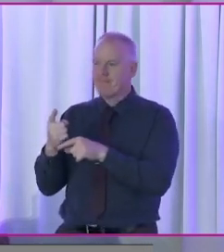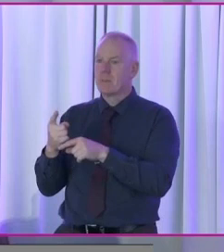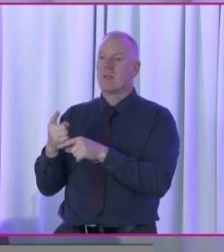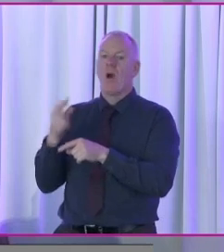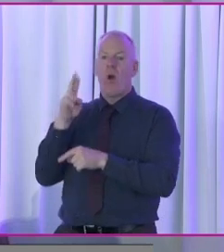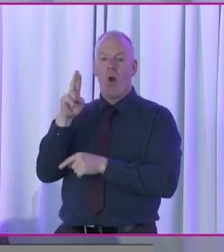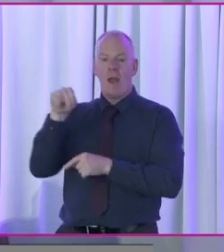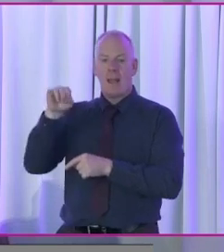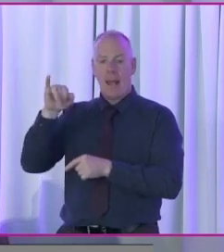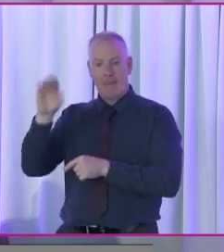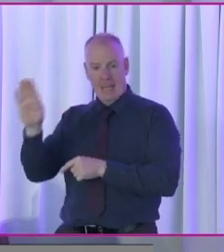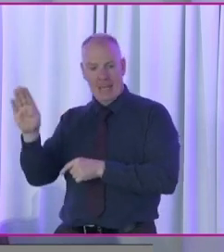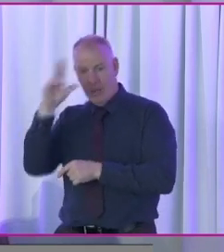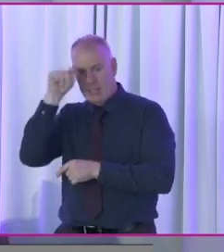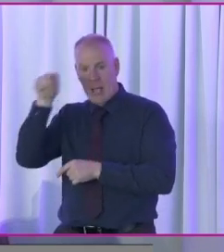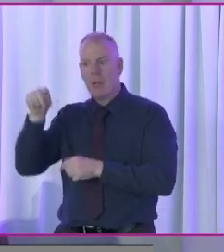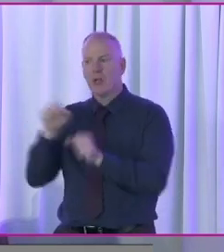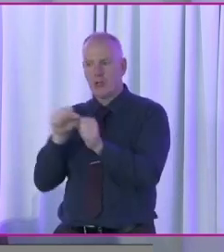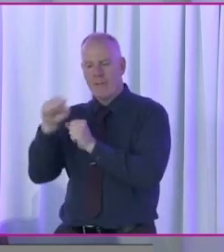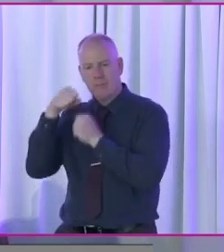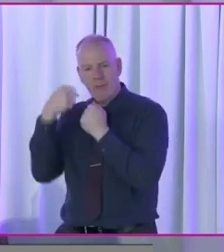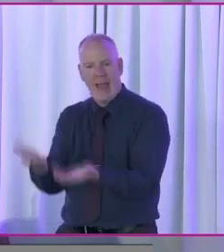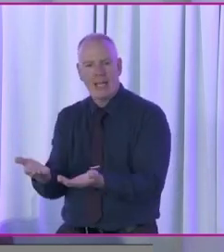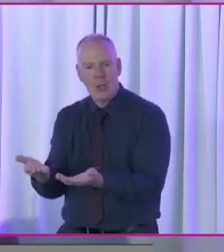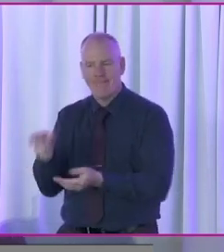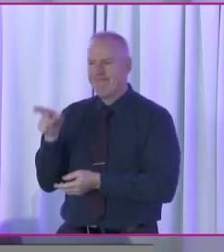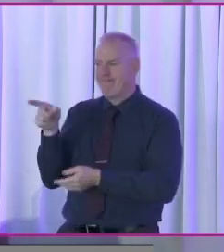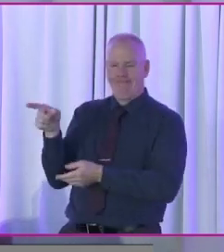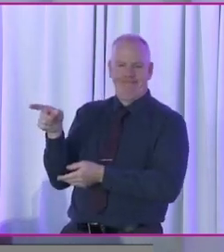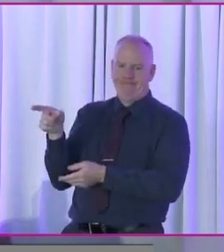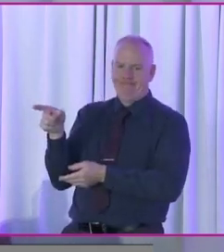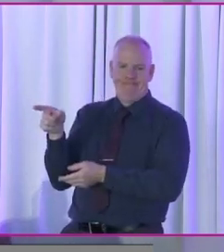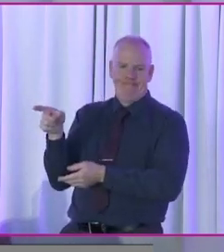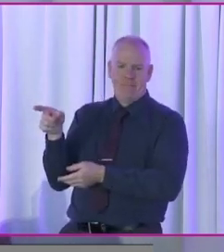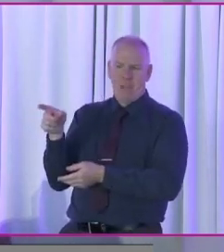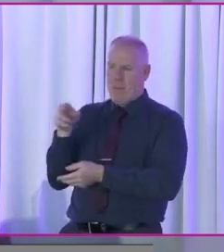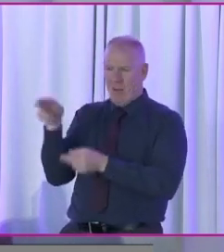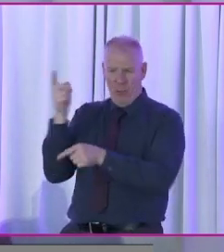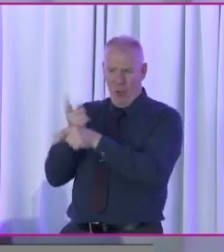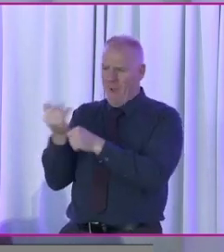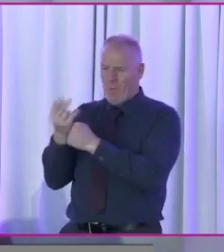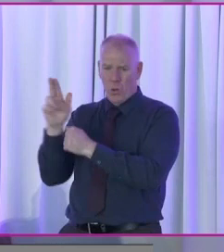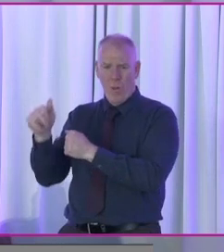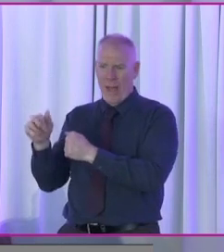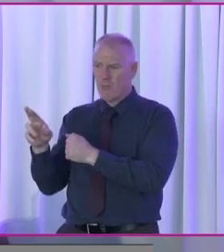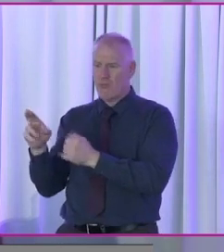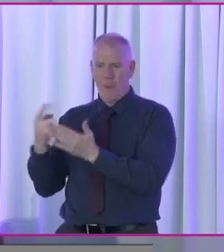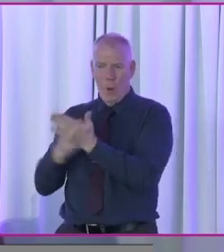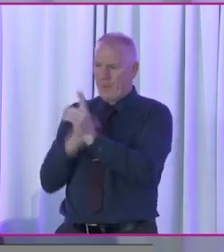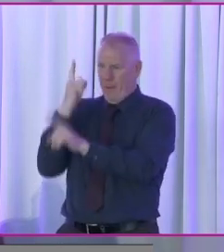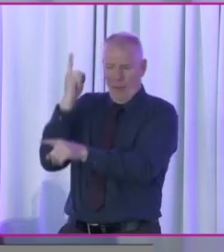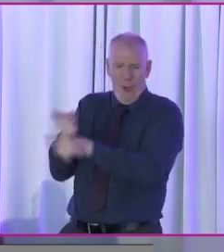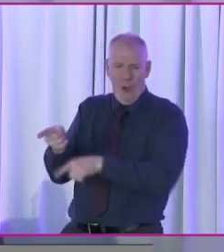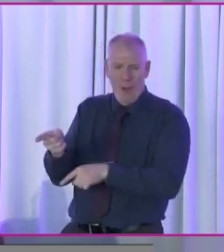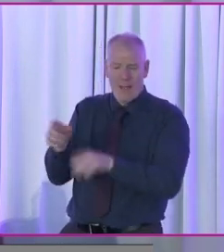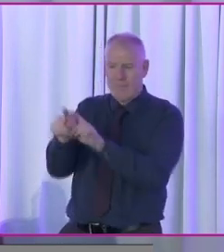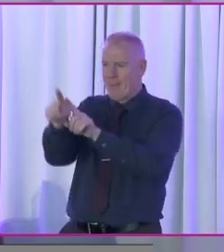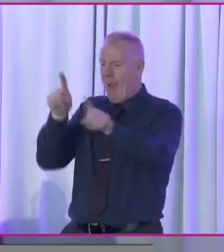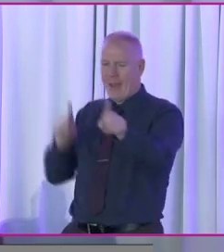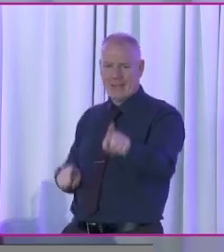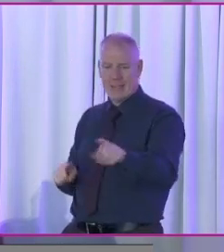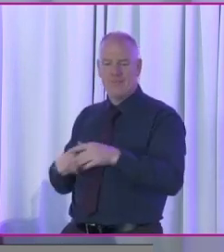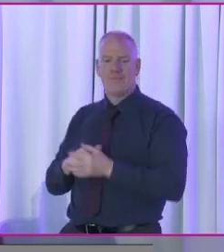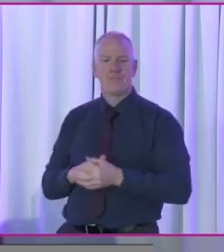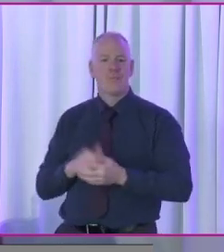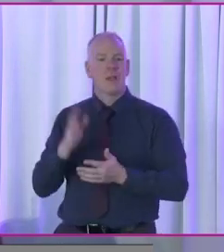RNIB for Britain is a service provider. it's totally, Britain didn't even show up for the UN report on its CRPD. That's how far behind it is. So